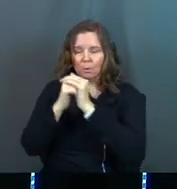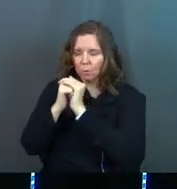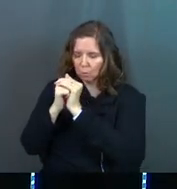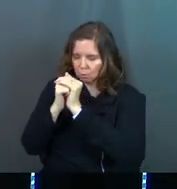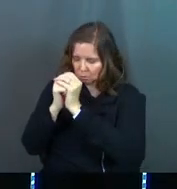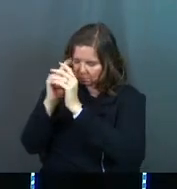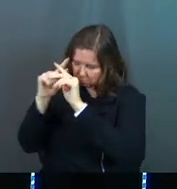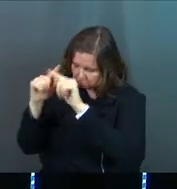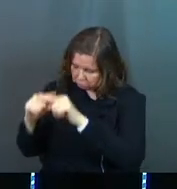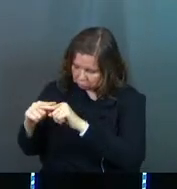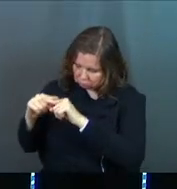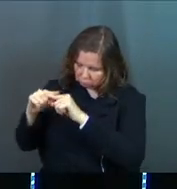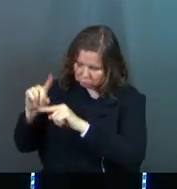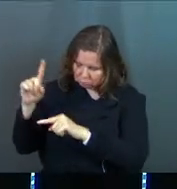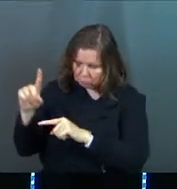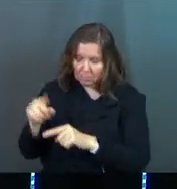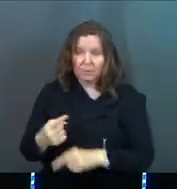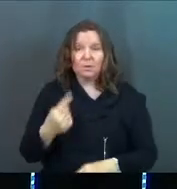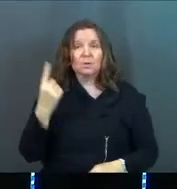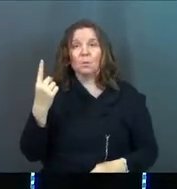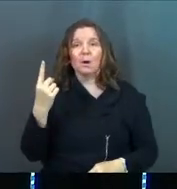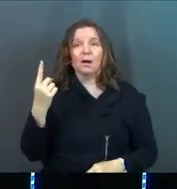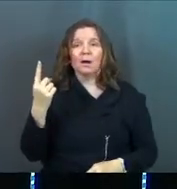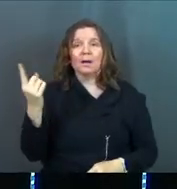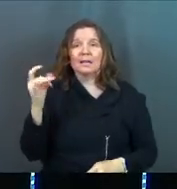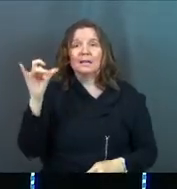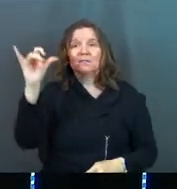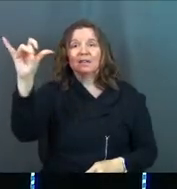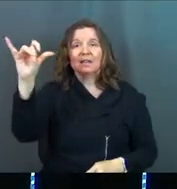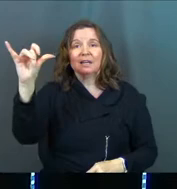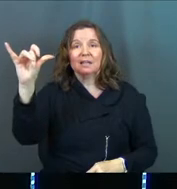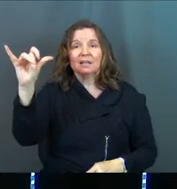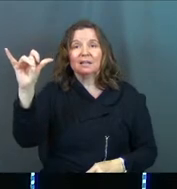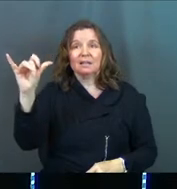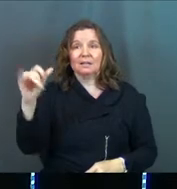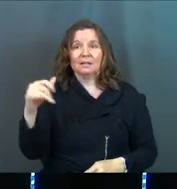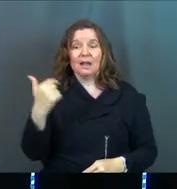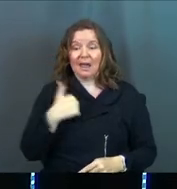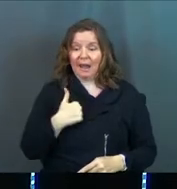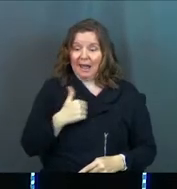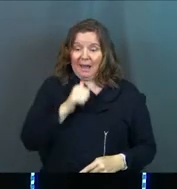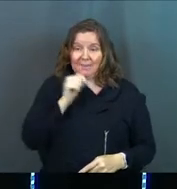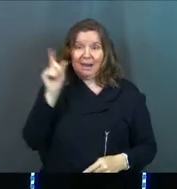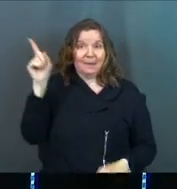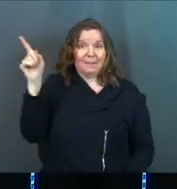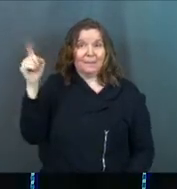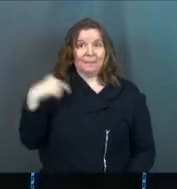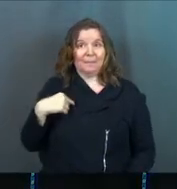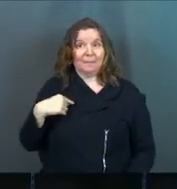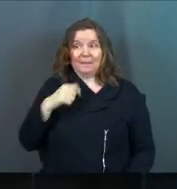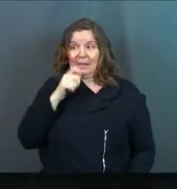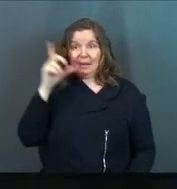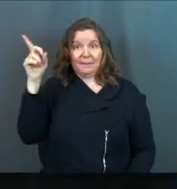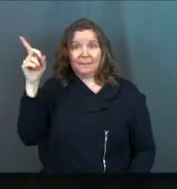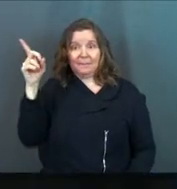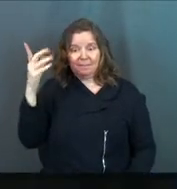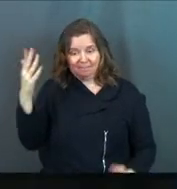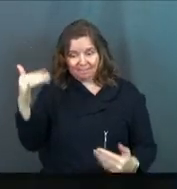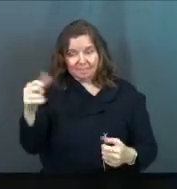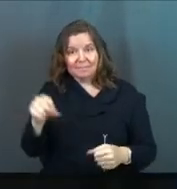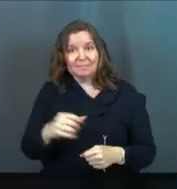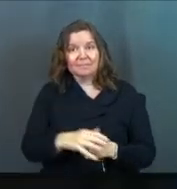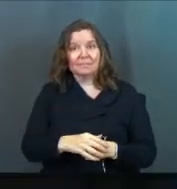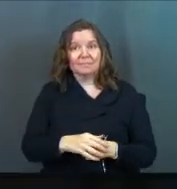There's only one infinite. There's only one infinite. And I'm not him. Yeah.